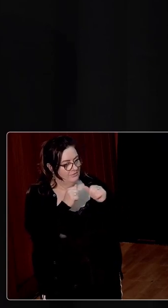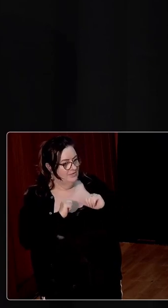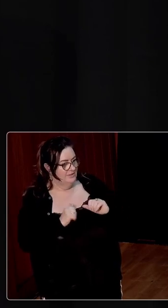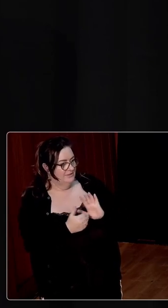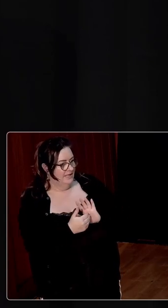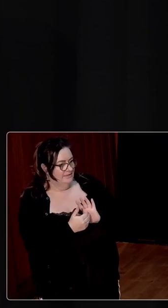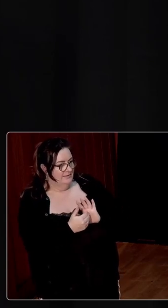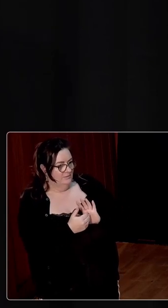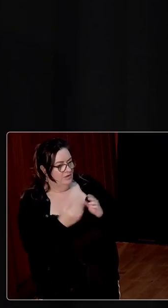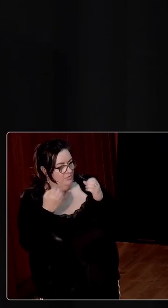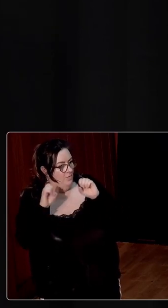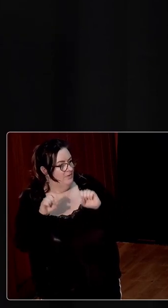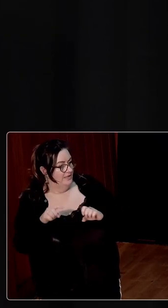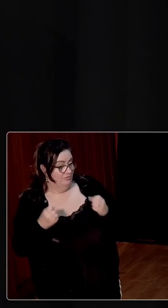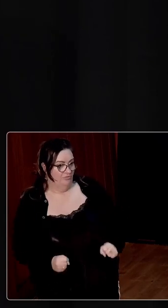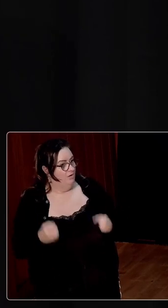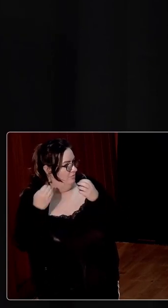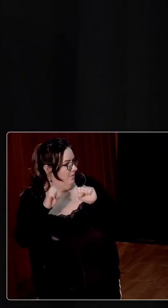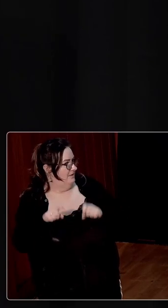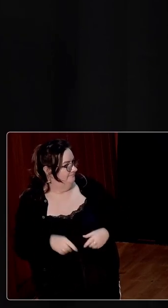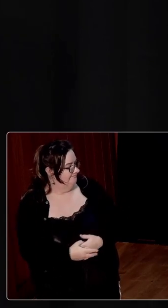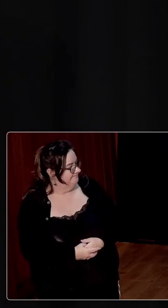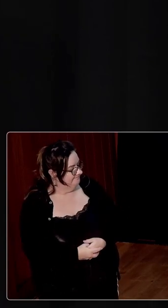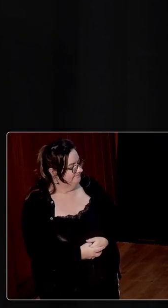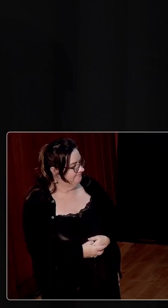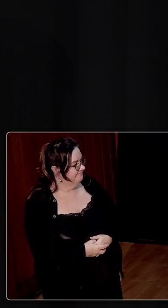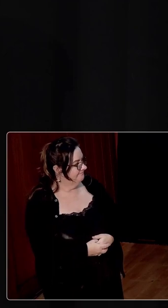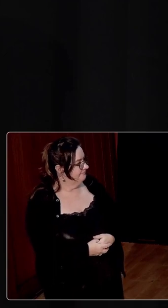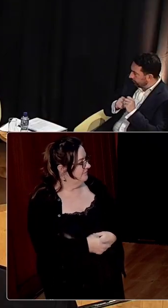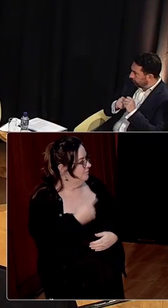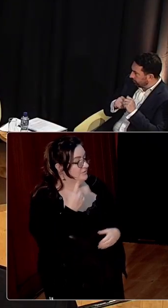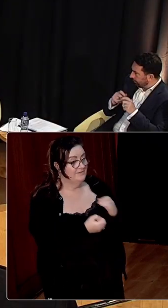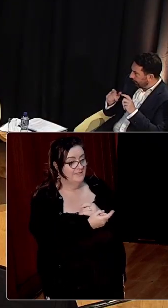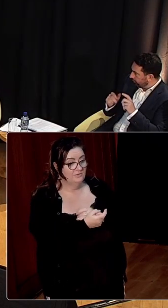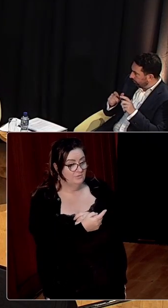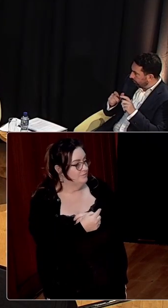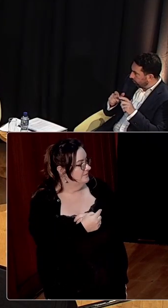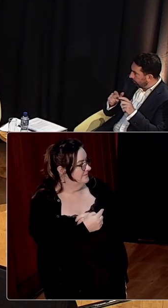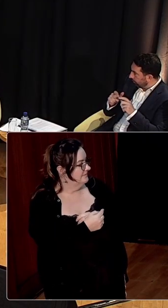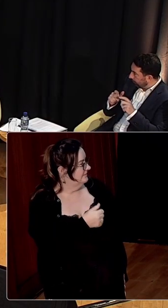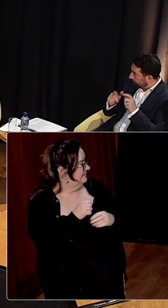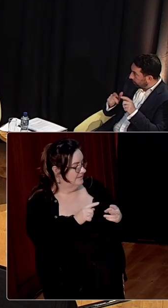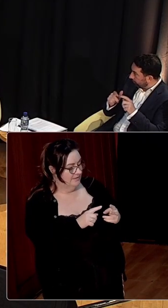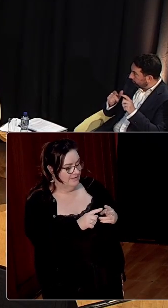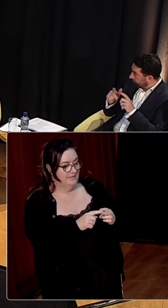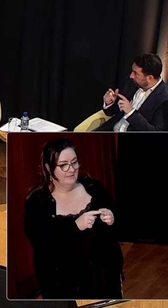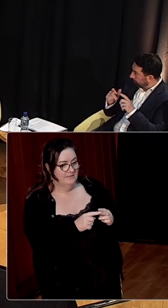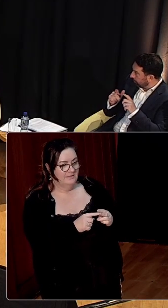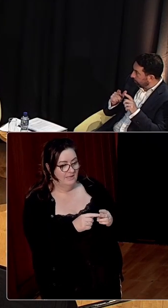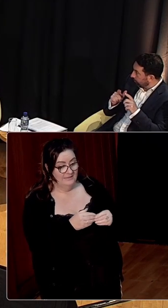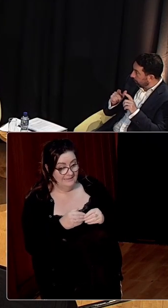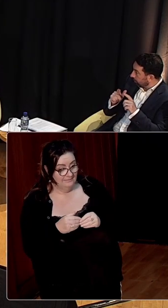were Republican and very Republican. Lindsay, one of the issues that Dahi raised was that relationship not only with leading